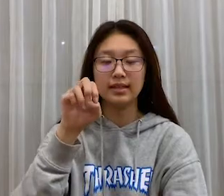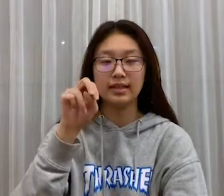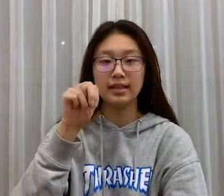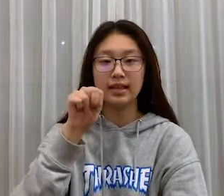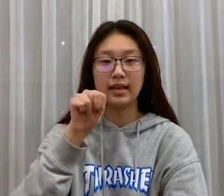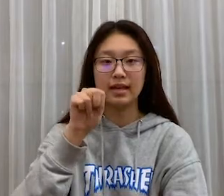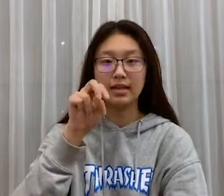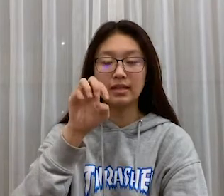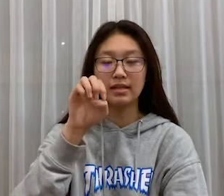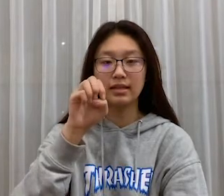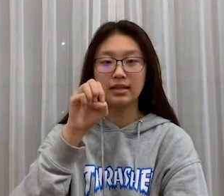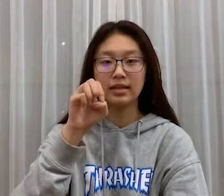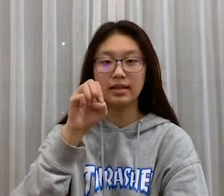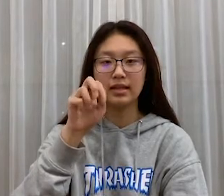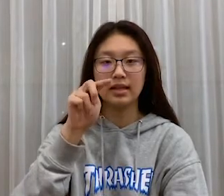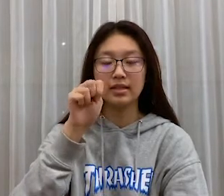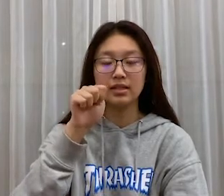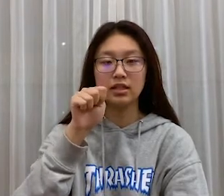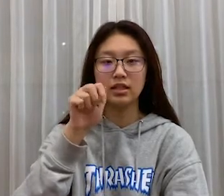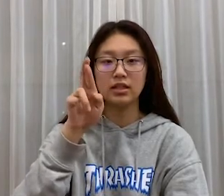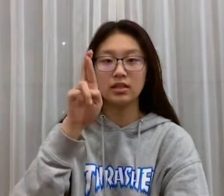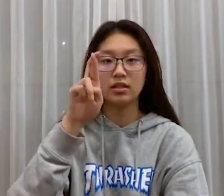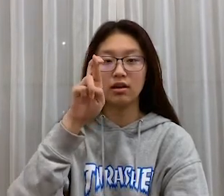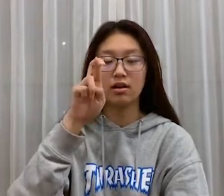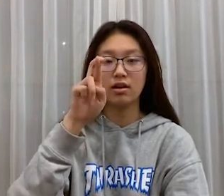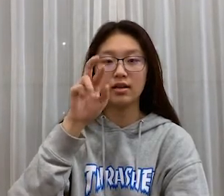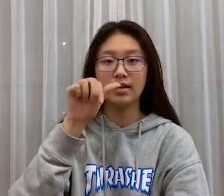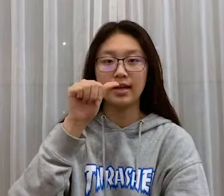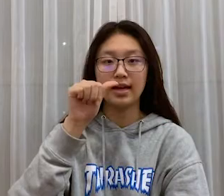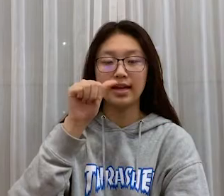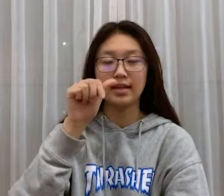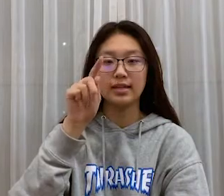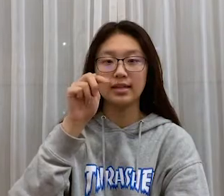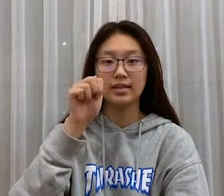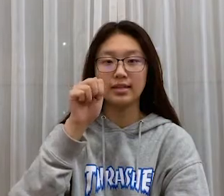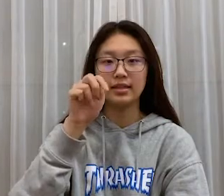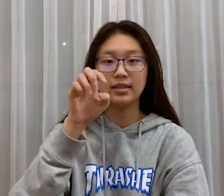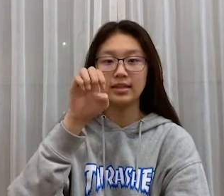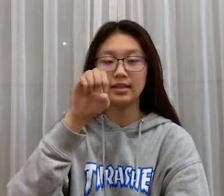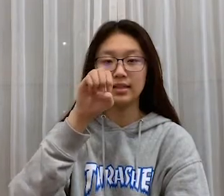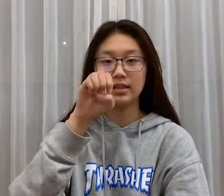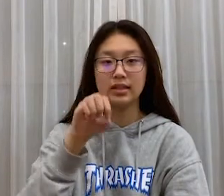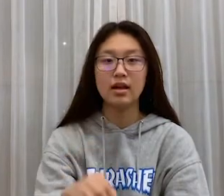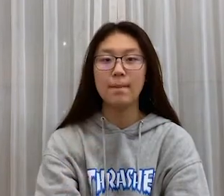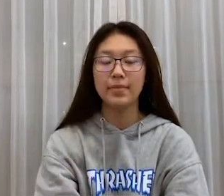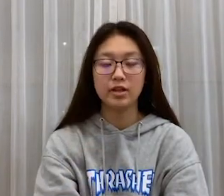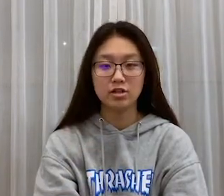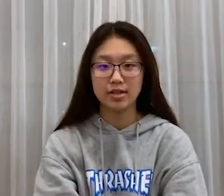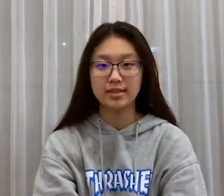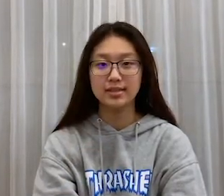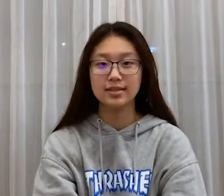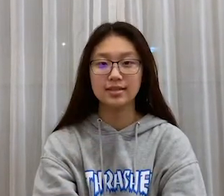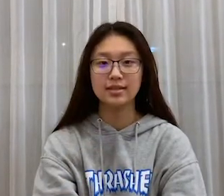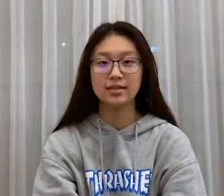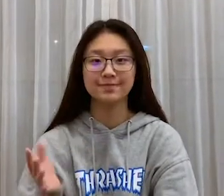to reveal something. As an adjective, it means clear. You can understand it as in that